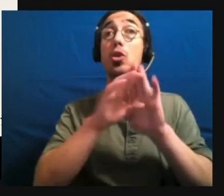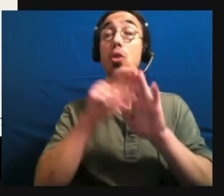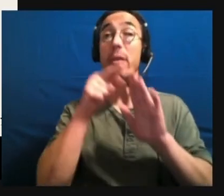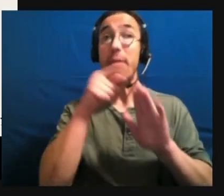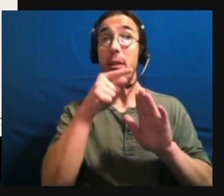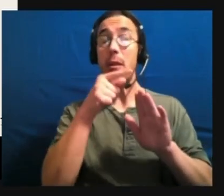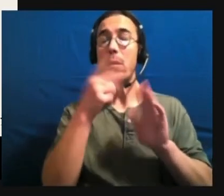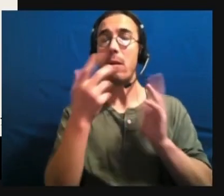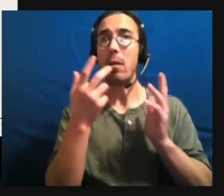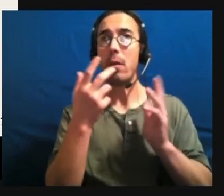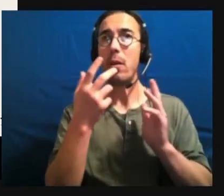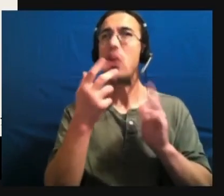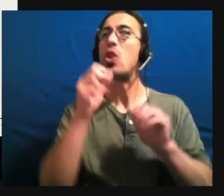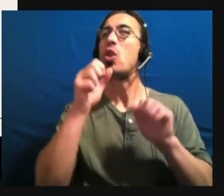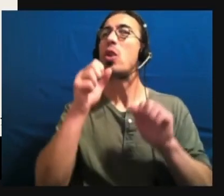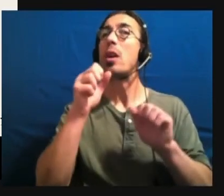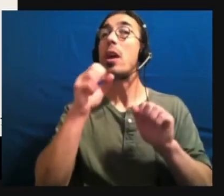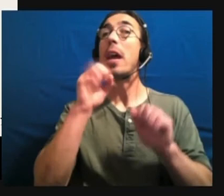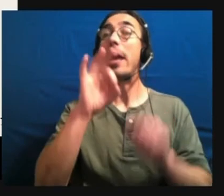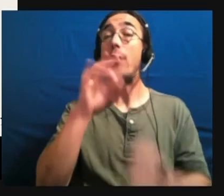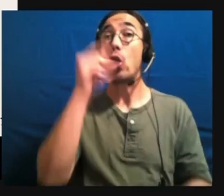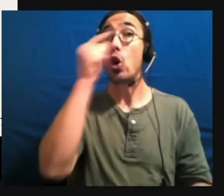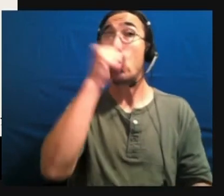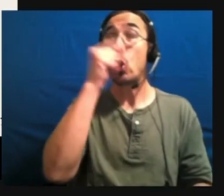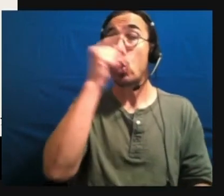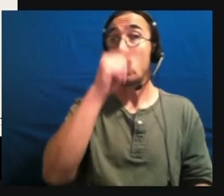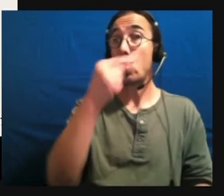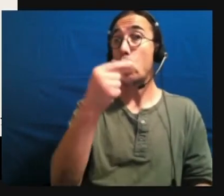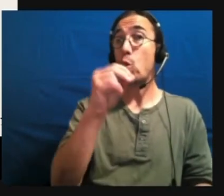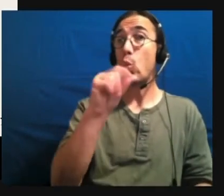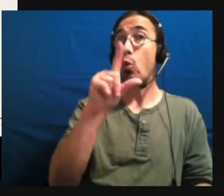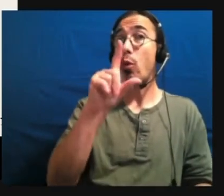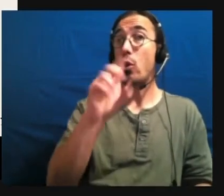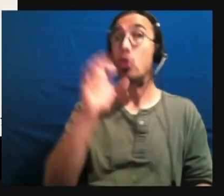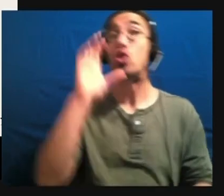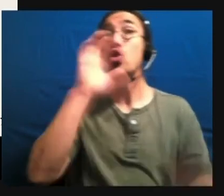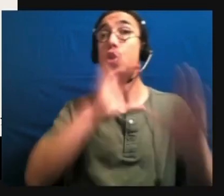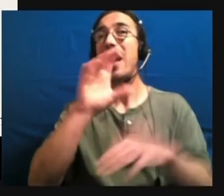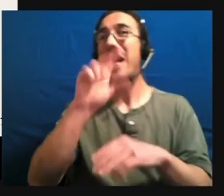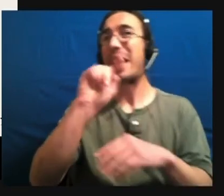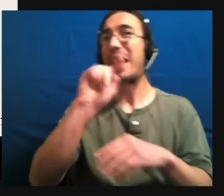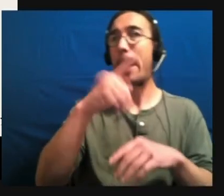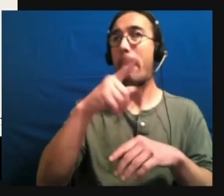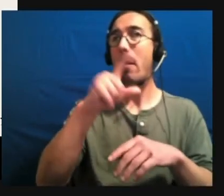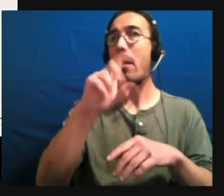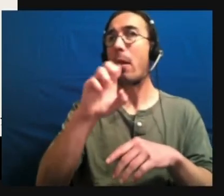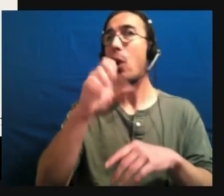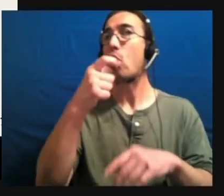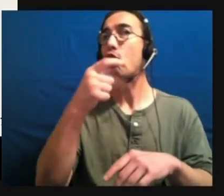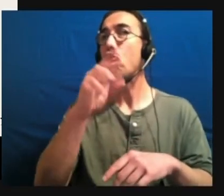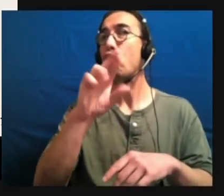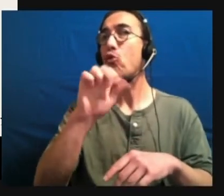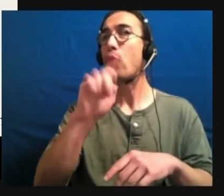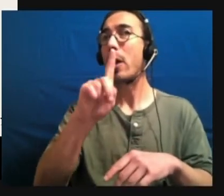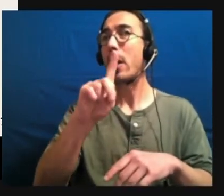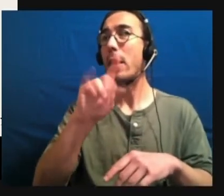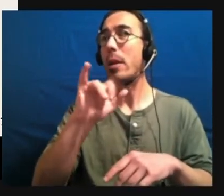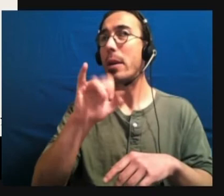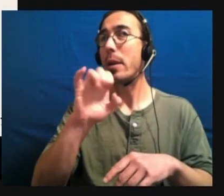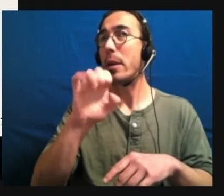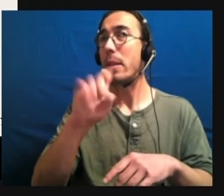that you can find if you do a Google search for, um, Temple Grandin's MRI. There's an image of